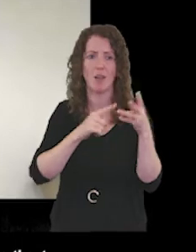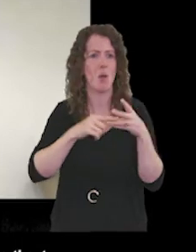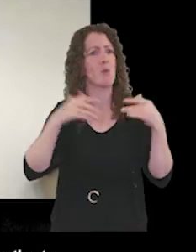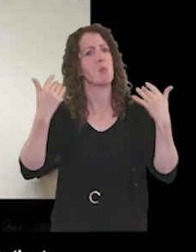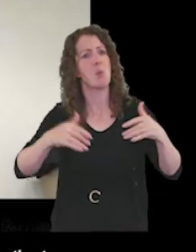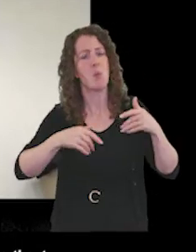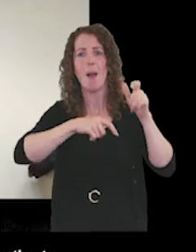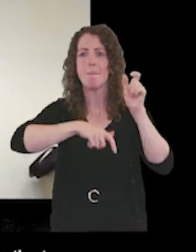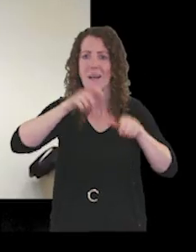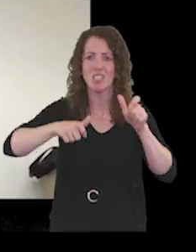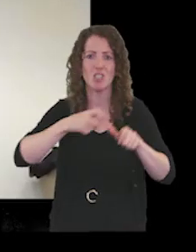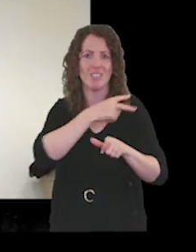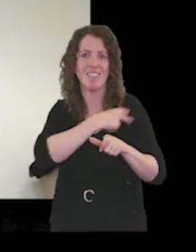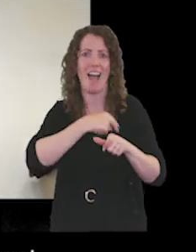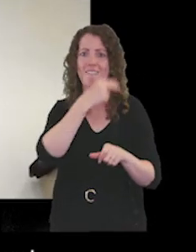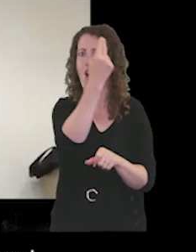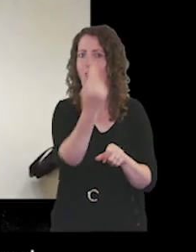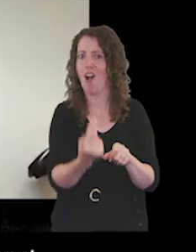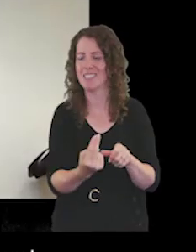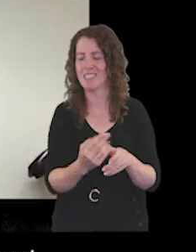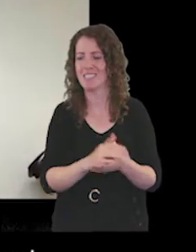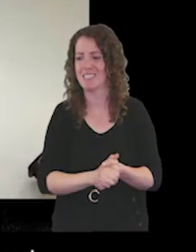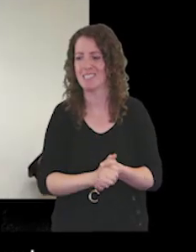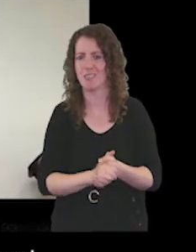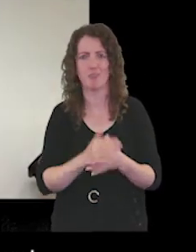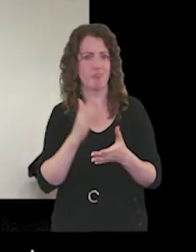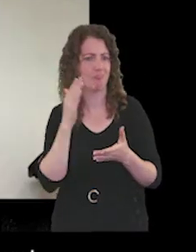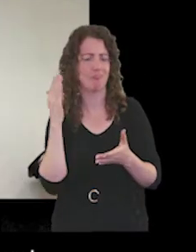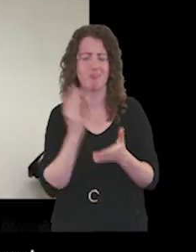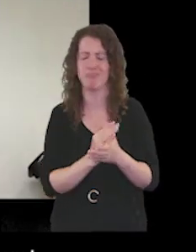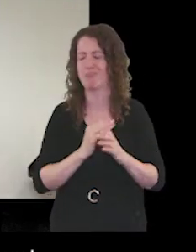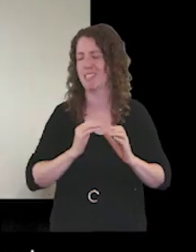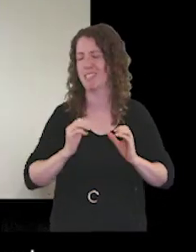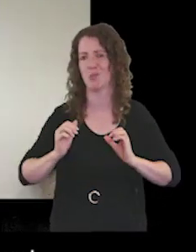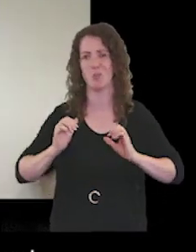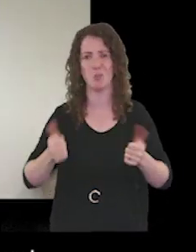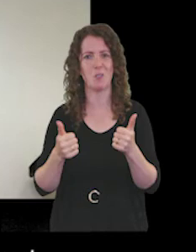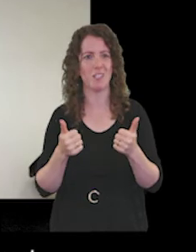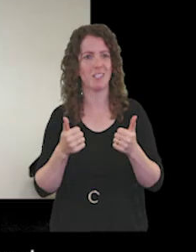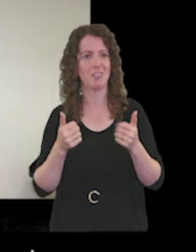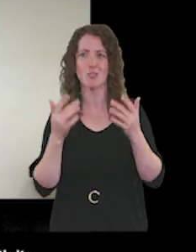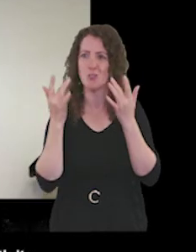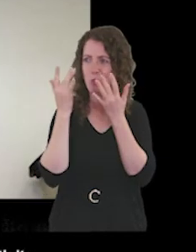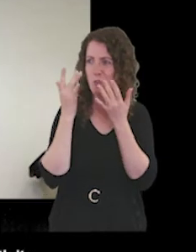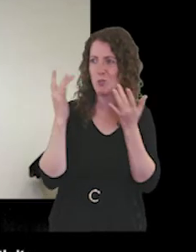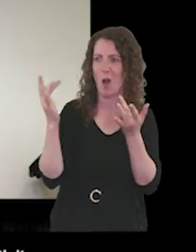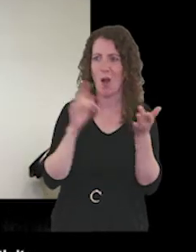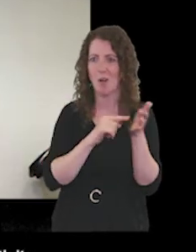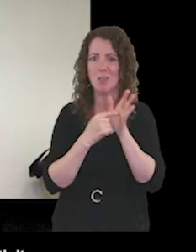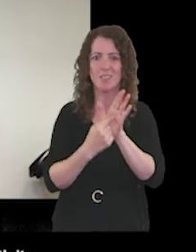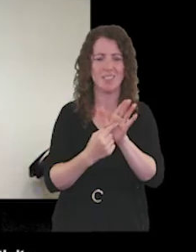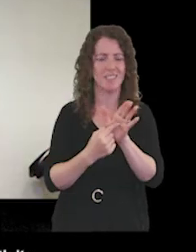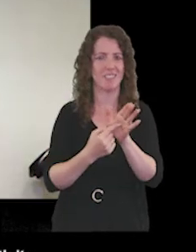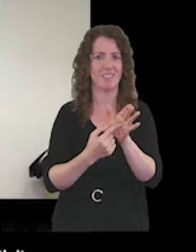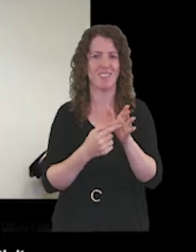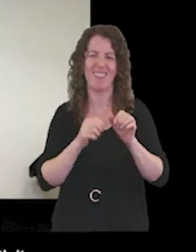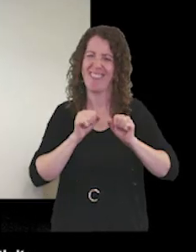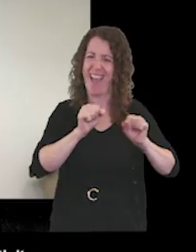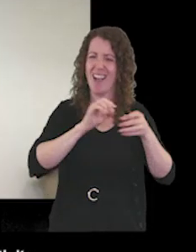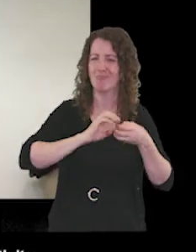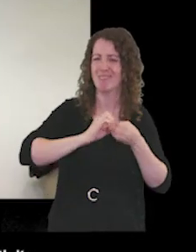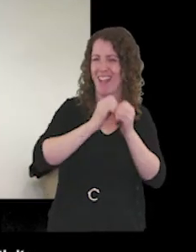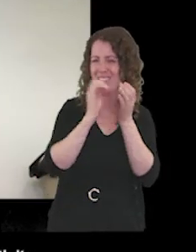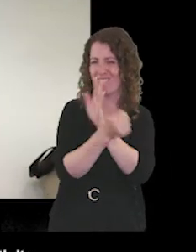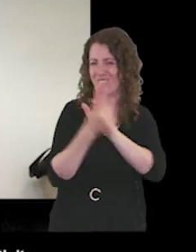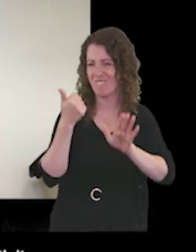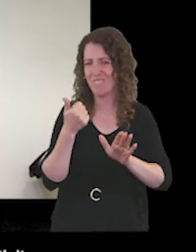and staff artists as well um it's it's been really really good just being able to showcase just a little of that creativity